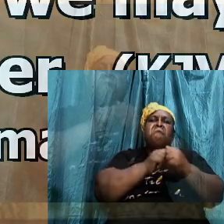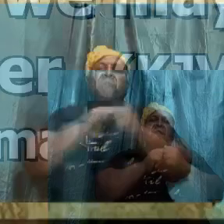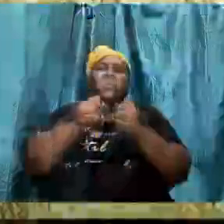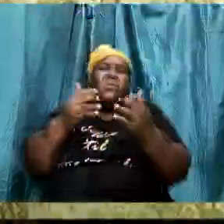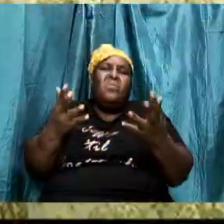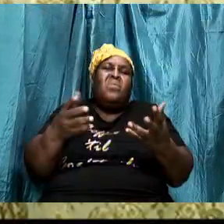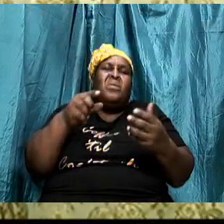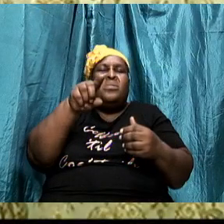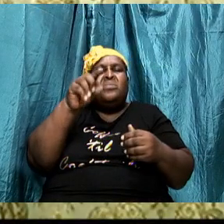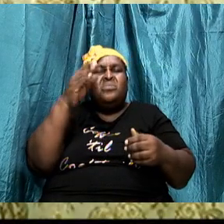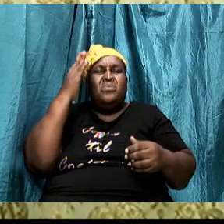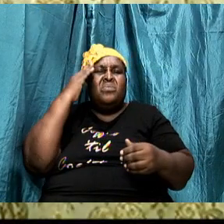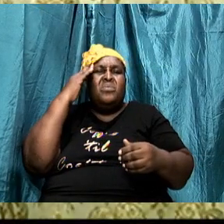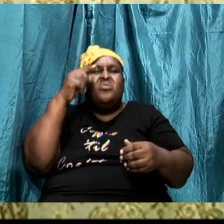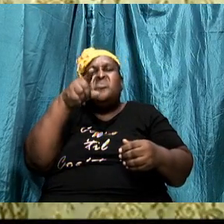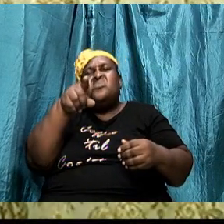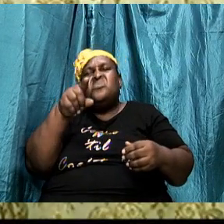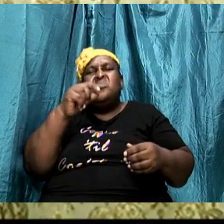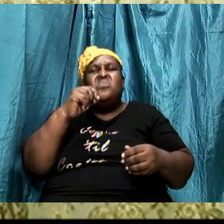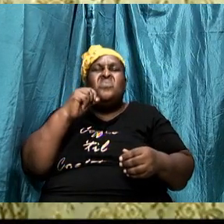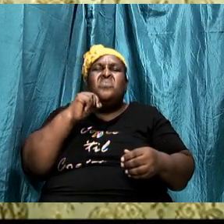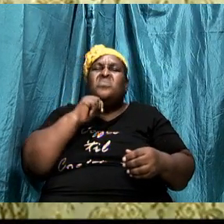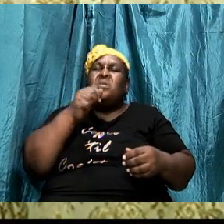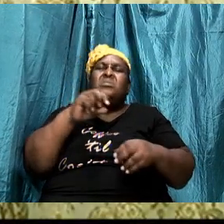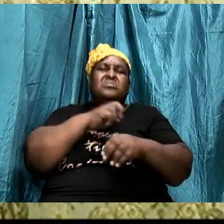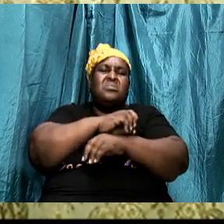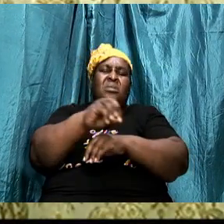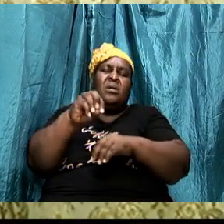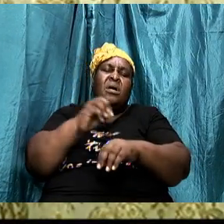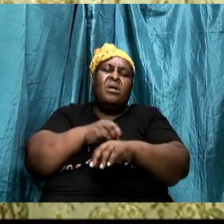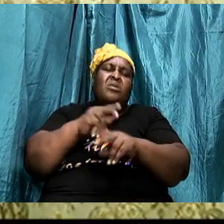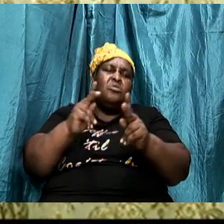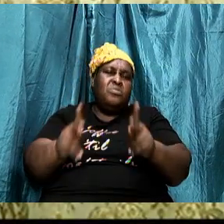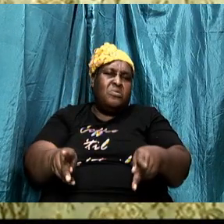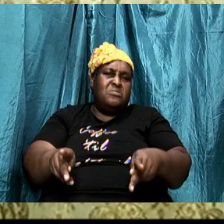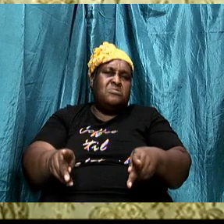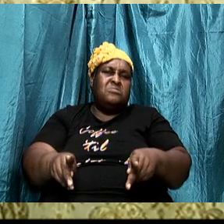somebody that you are not an ordinary person